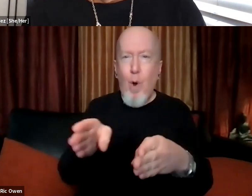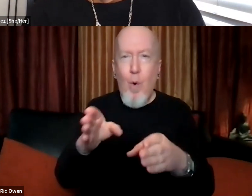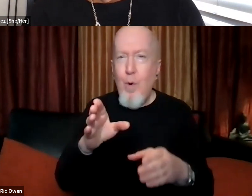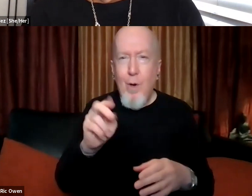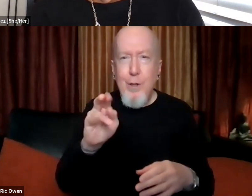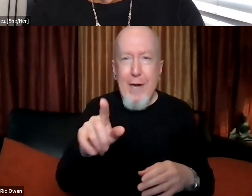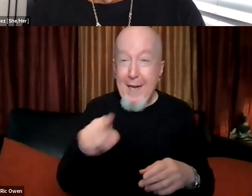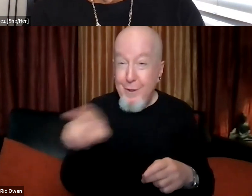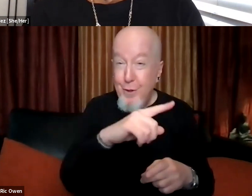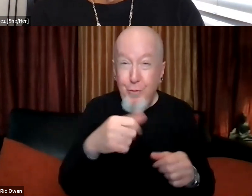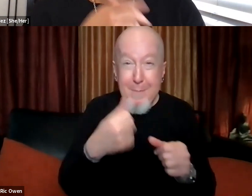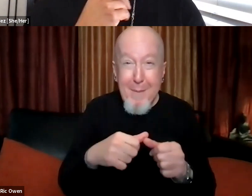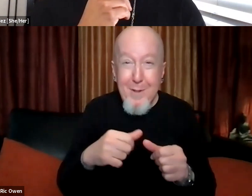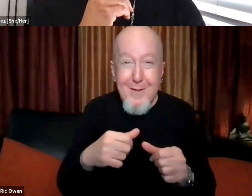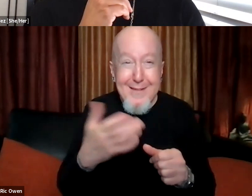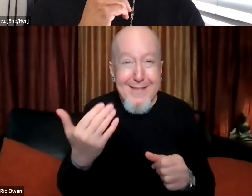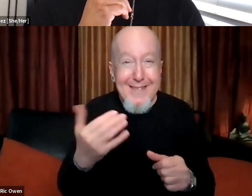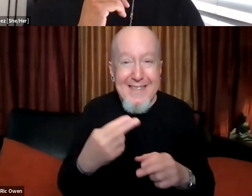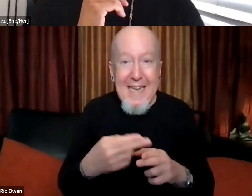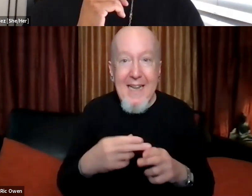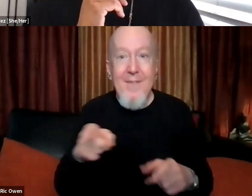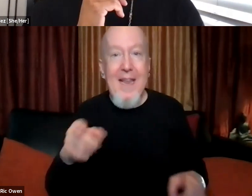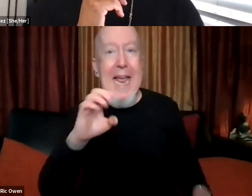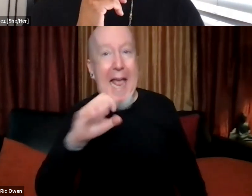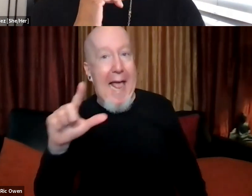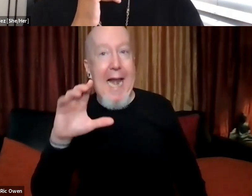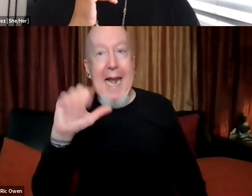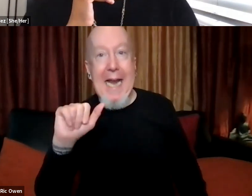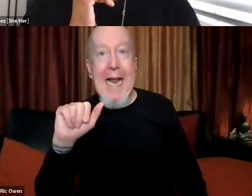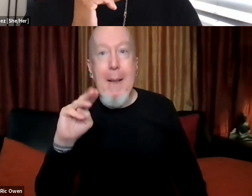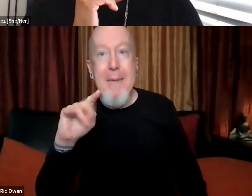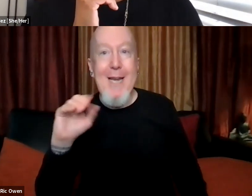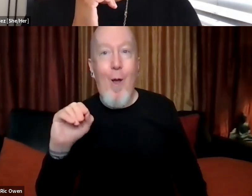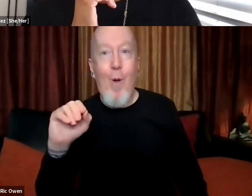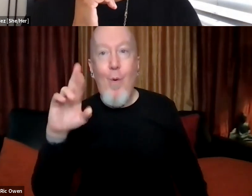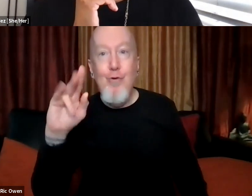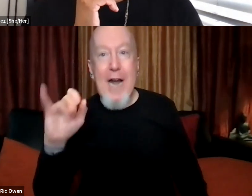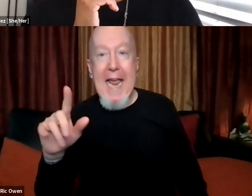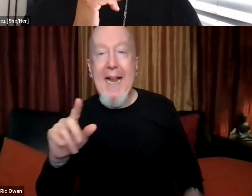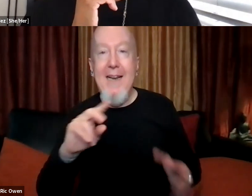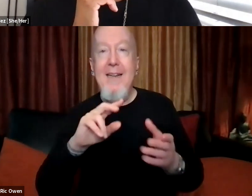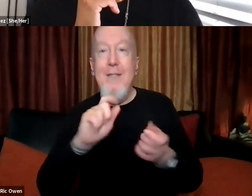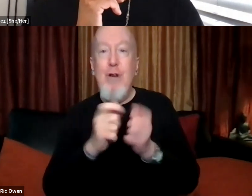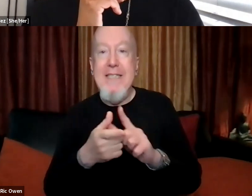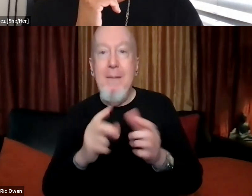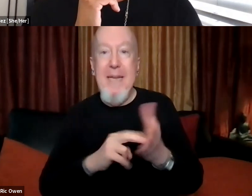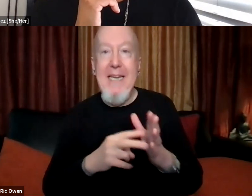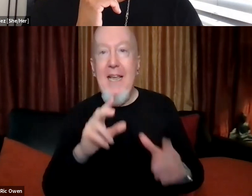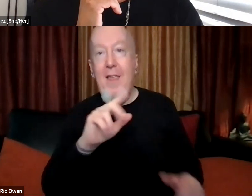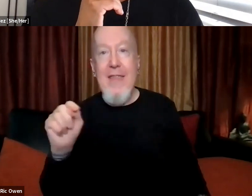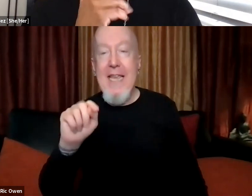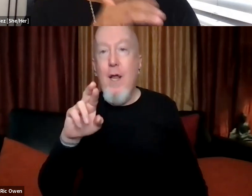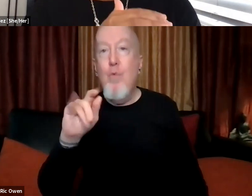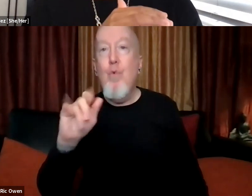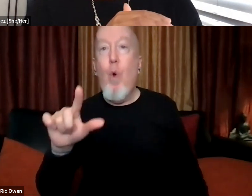you, remember? I'm, um, El Camino Real. Yes. Yes. The Royal, the Royal. Yes.